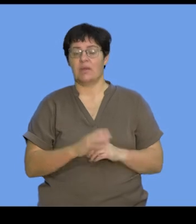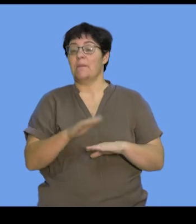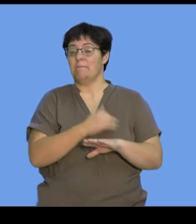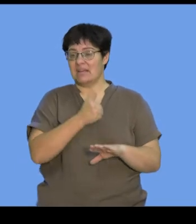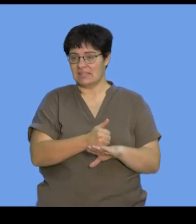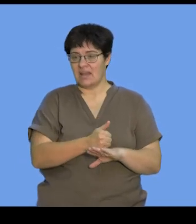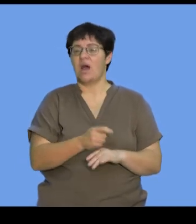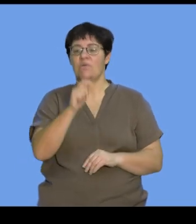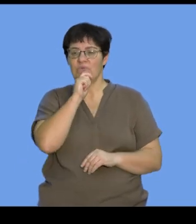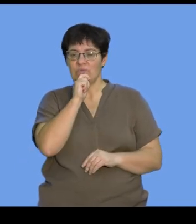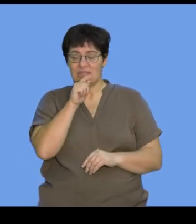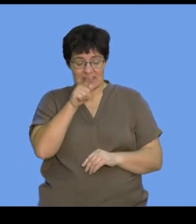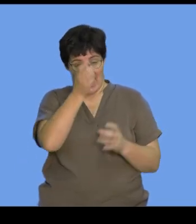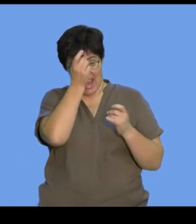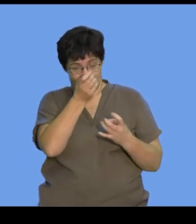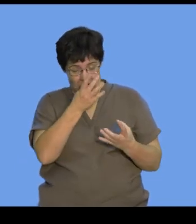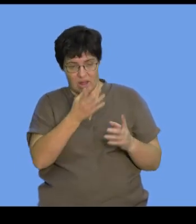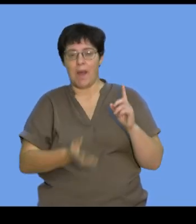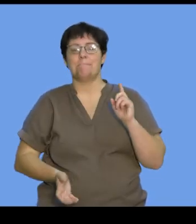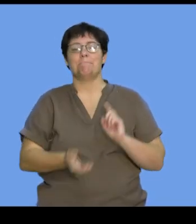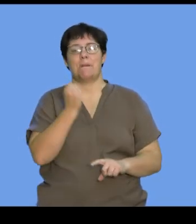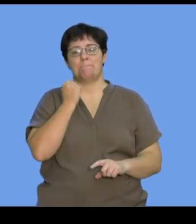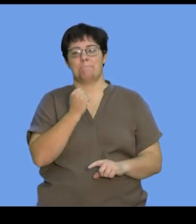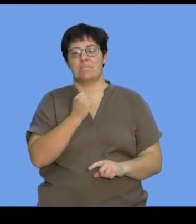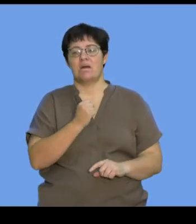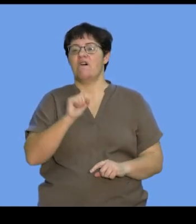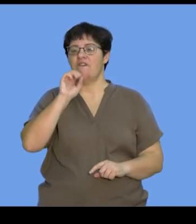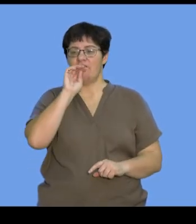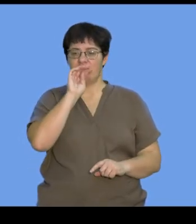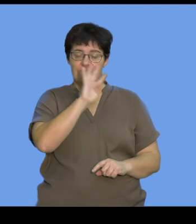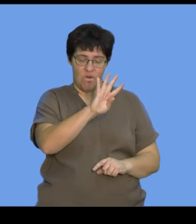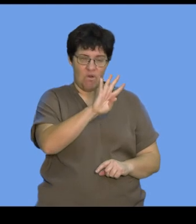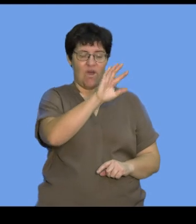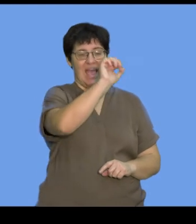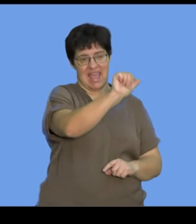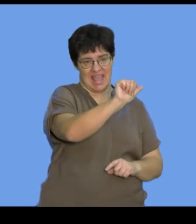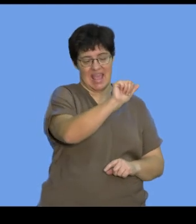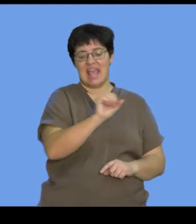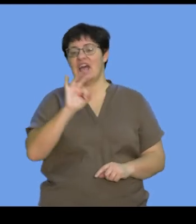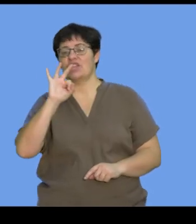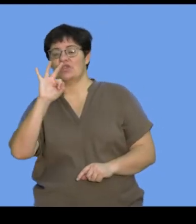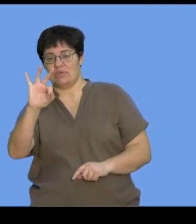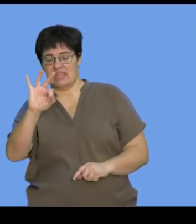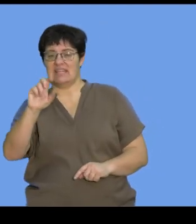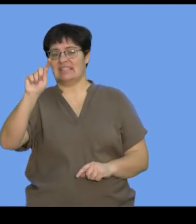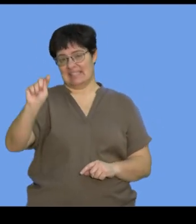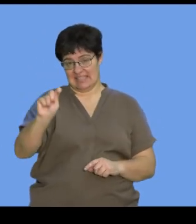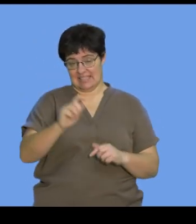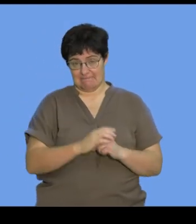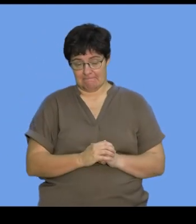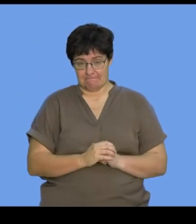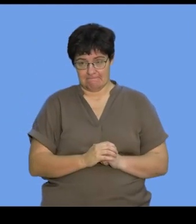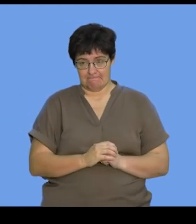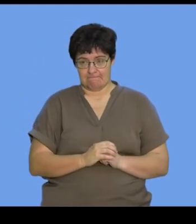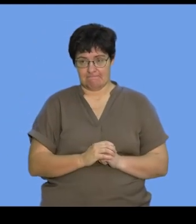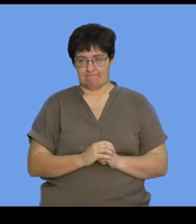on that, we've now used that information to figure out that number four would be adenine and number three would be thymine.